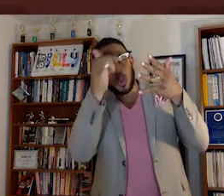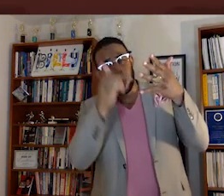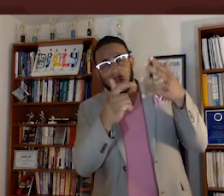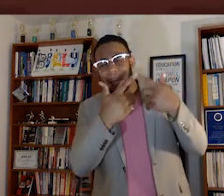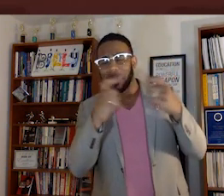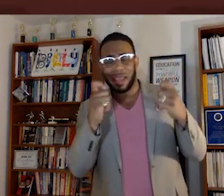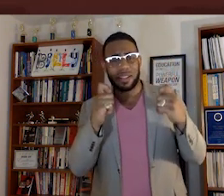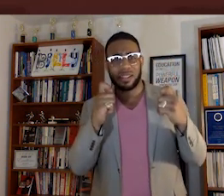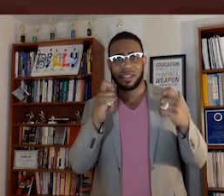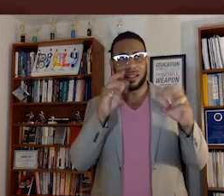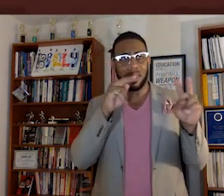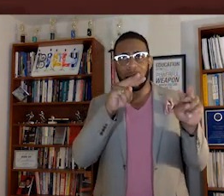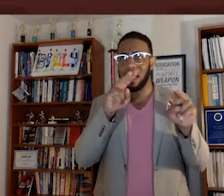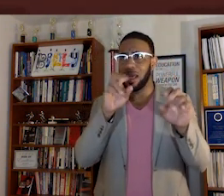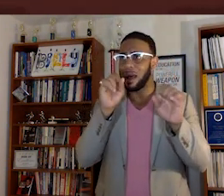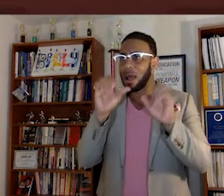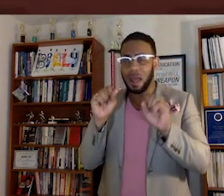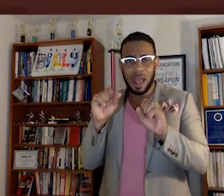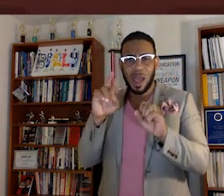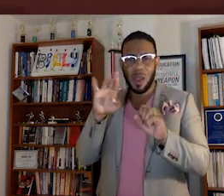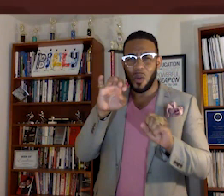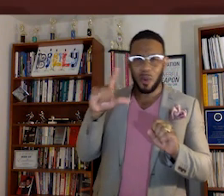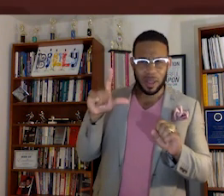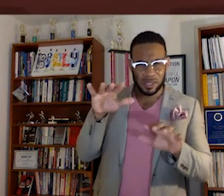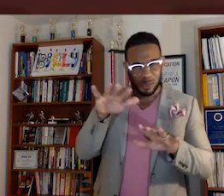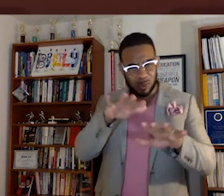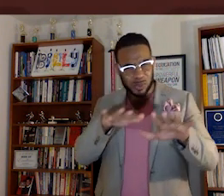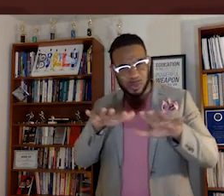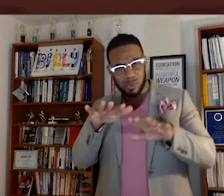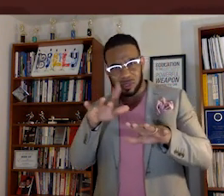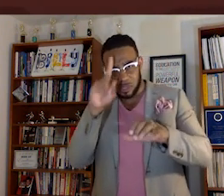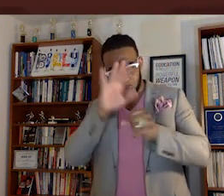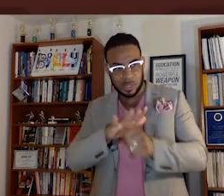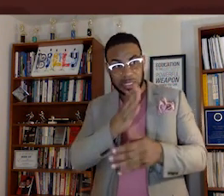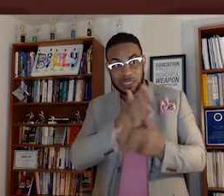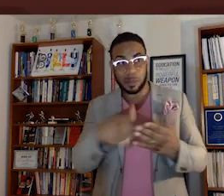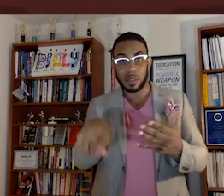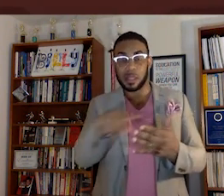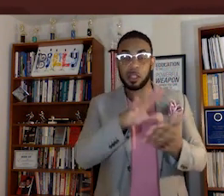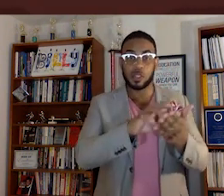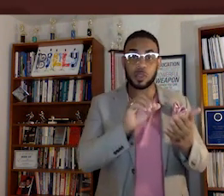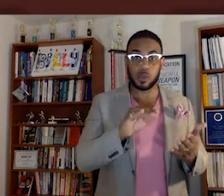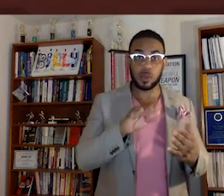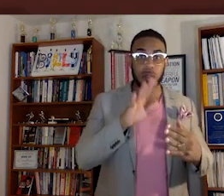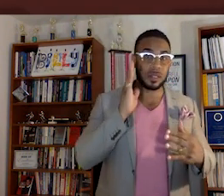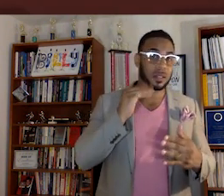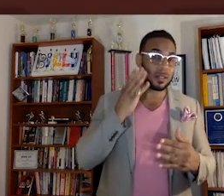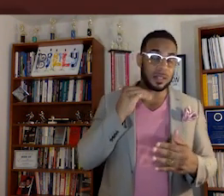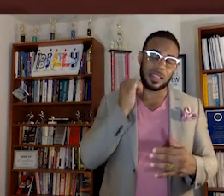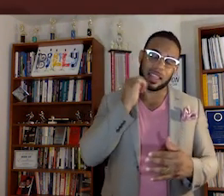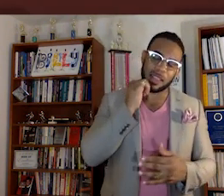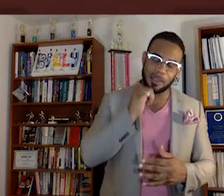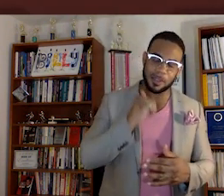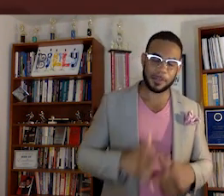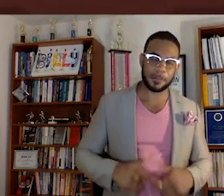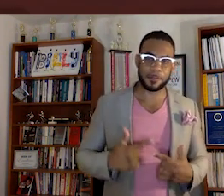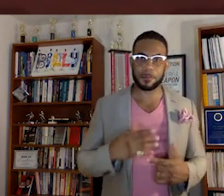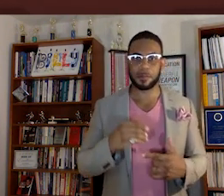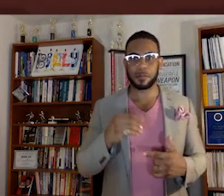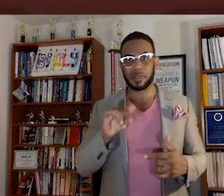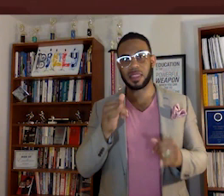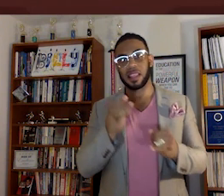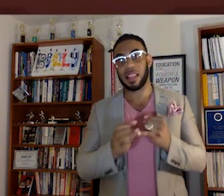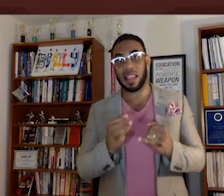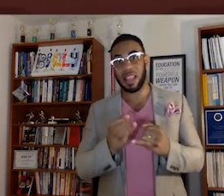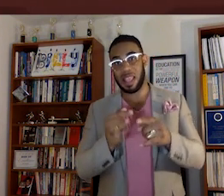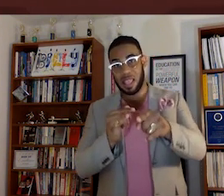magnitude of kind of racial distress that some of the students are going through on a daily life. And this